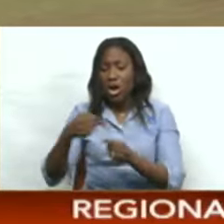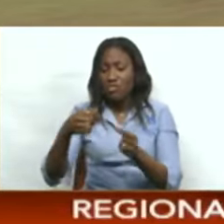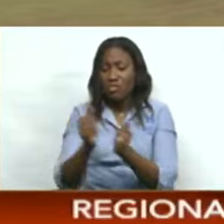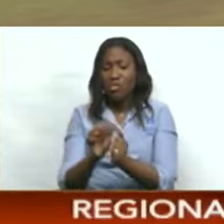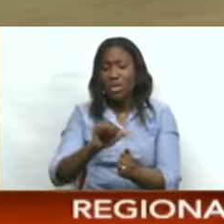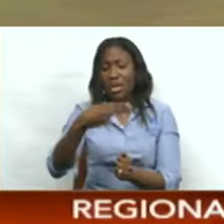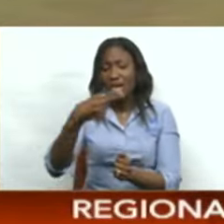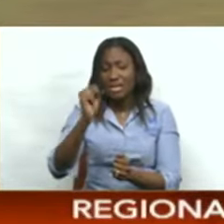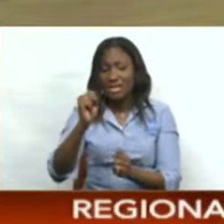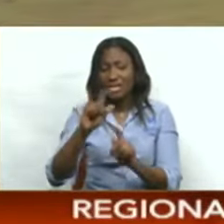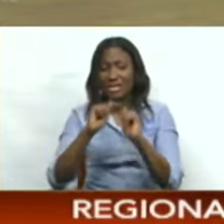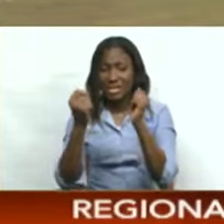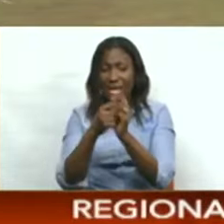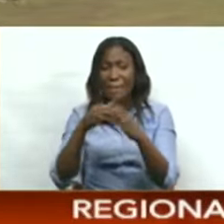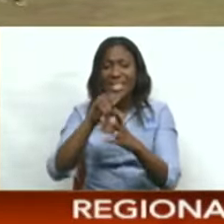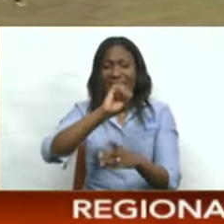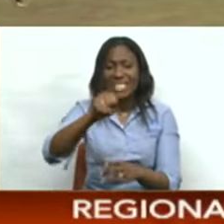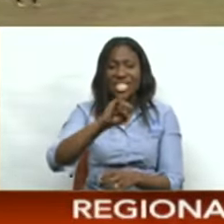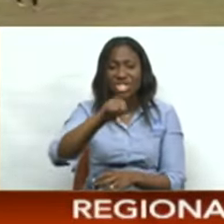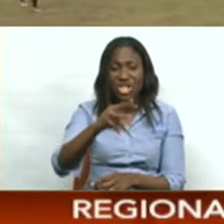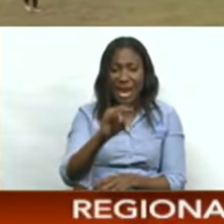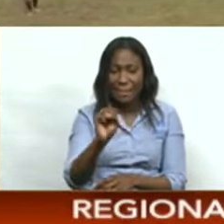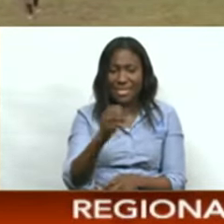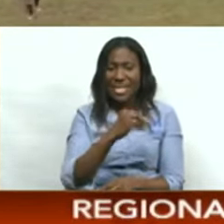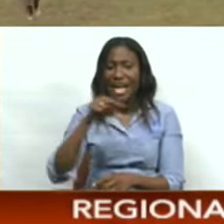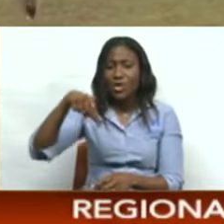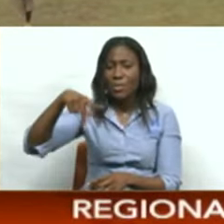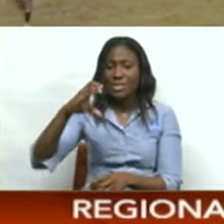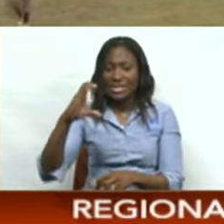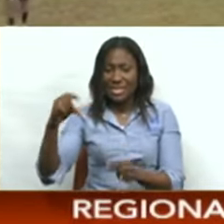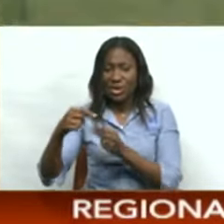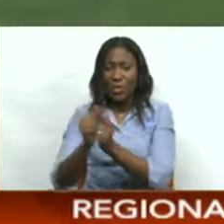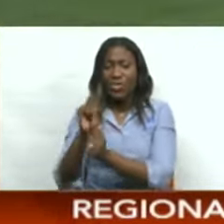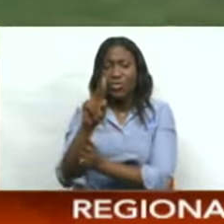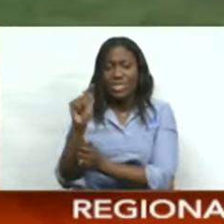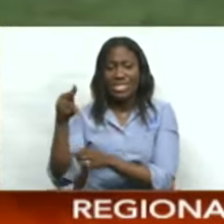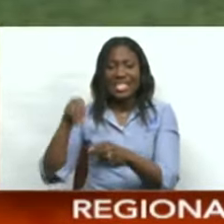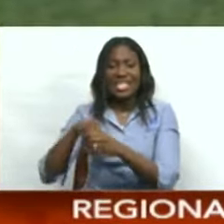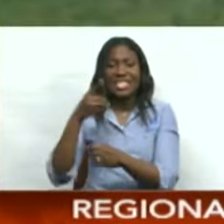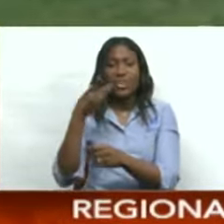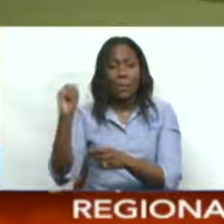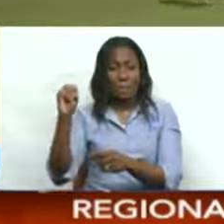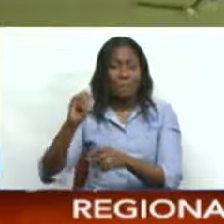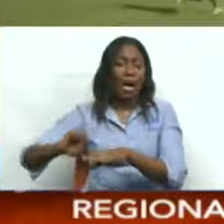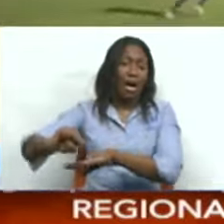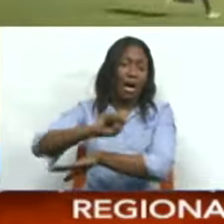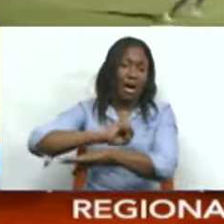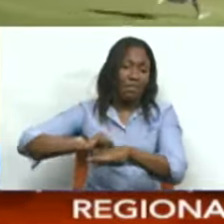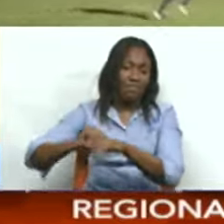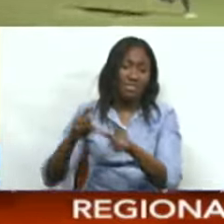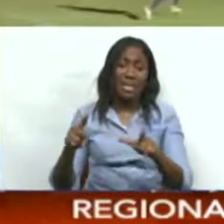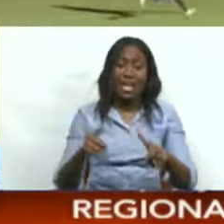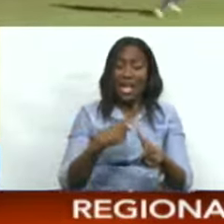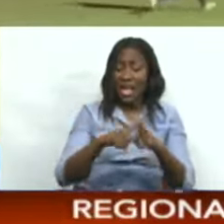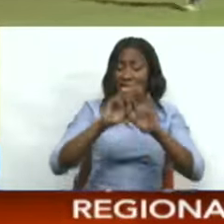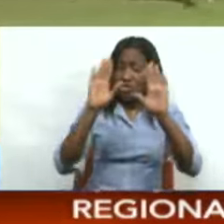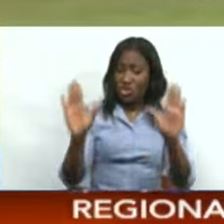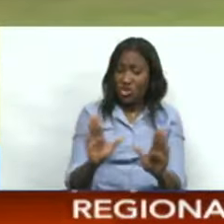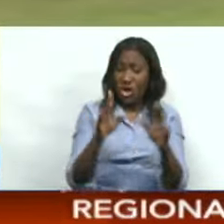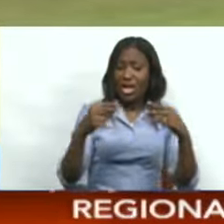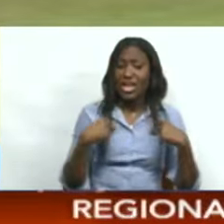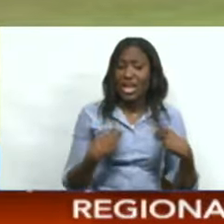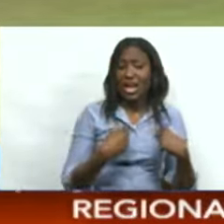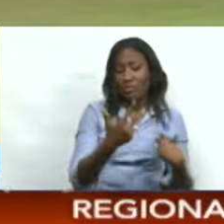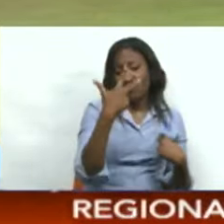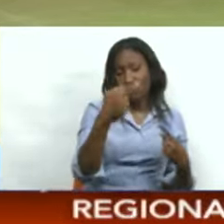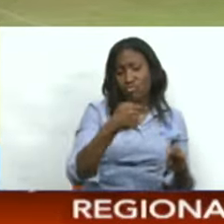Strikers at the St. James Barracks and QPCC up against UTT at Digger Martin North Secondary. Sunday also sees three 4pm